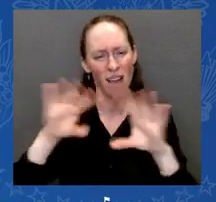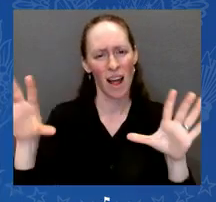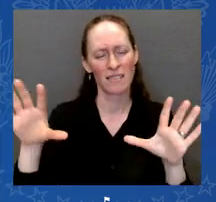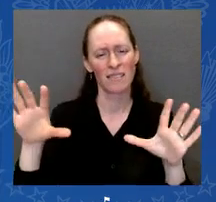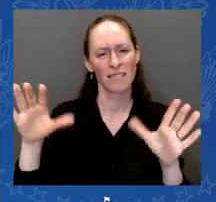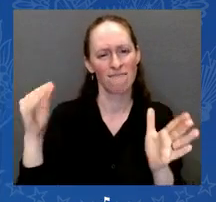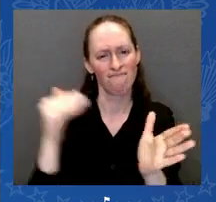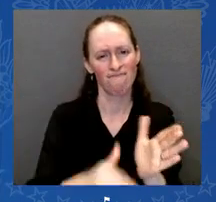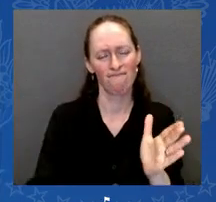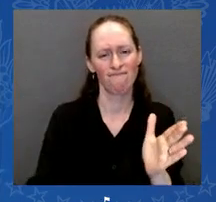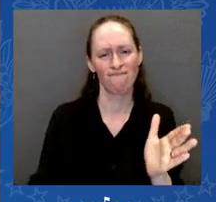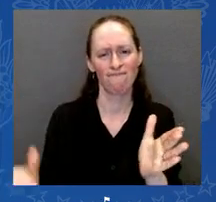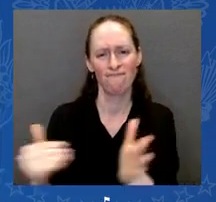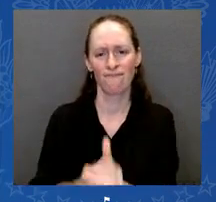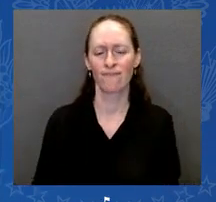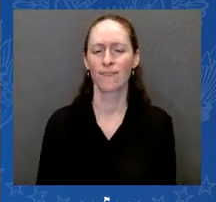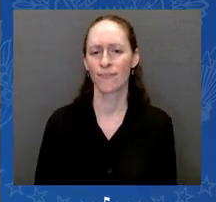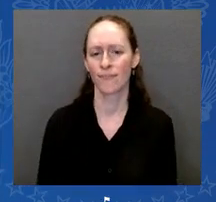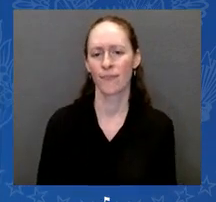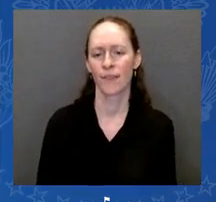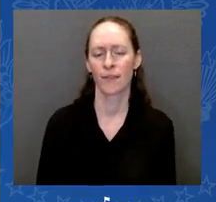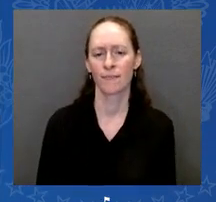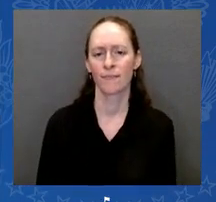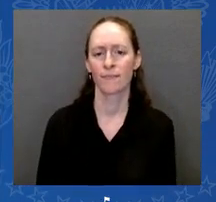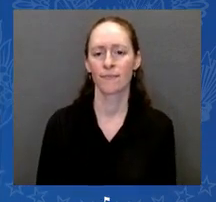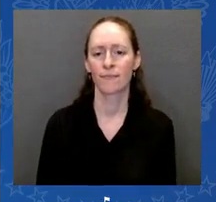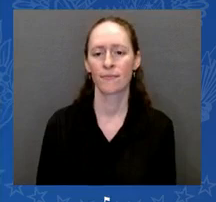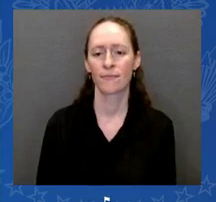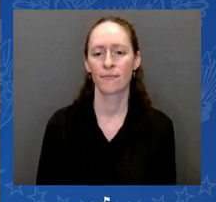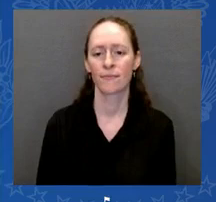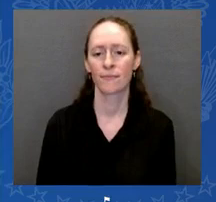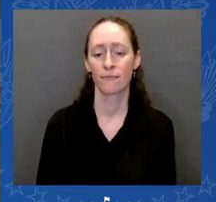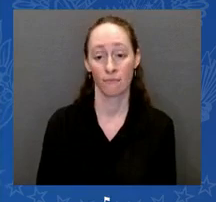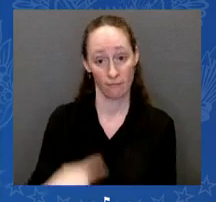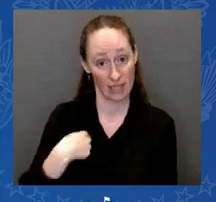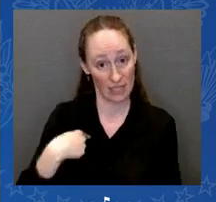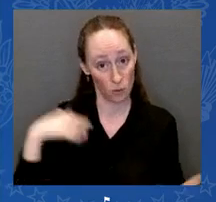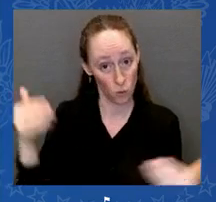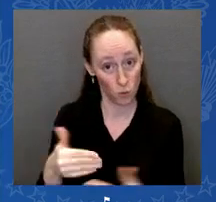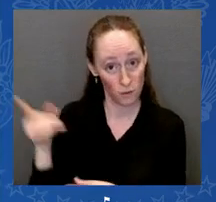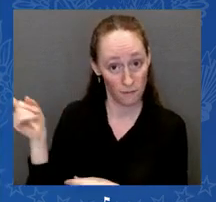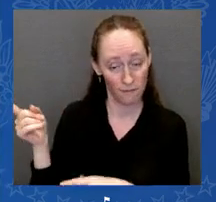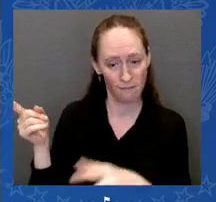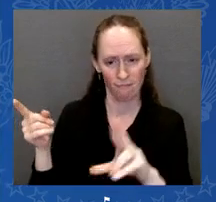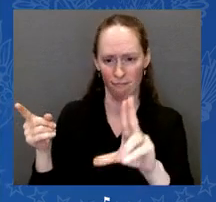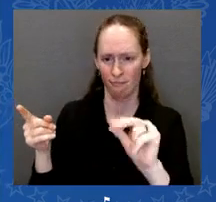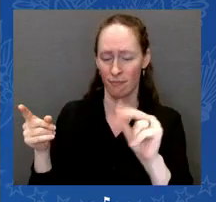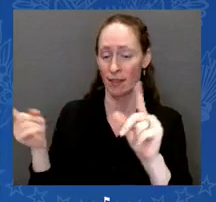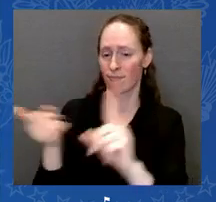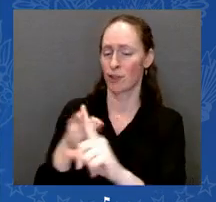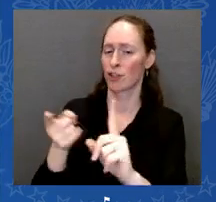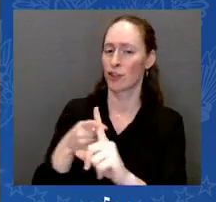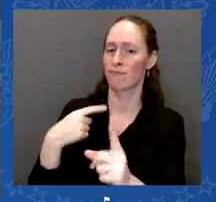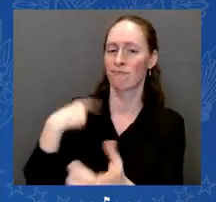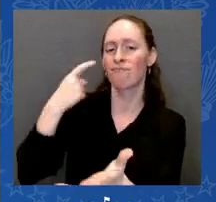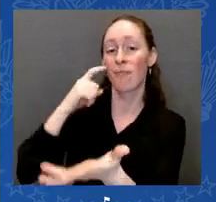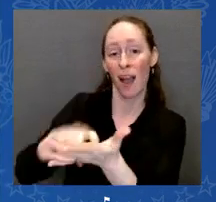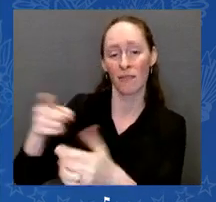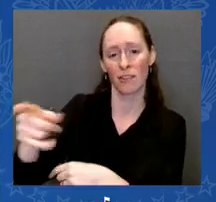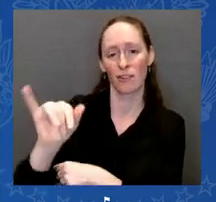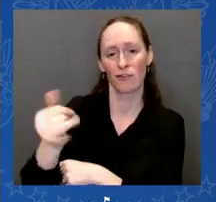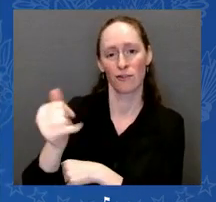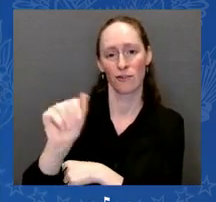of mine, as I mentioned. She was a second grader at Sandy Hook Elementary School in December 2012.